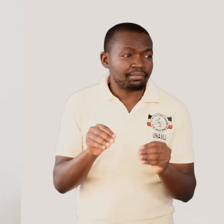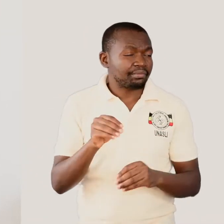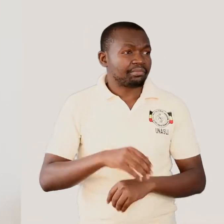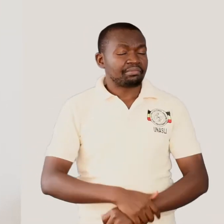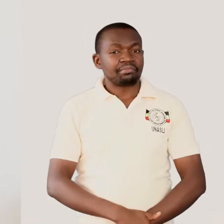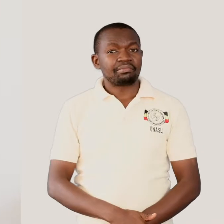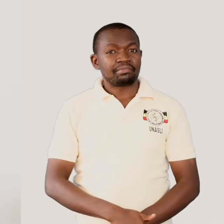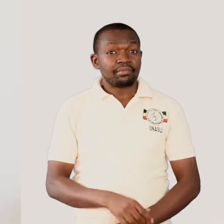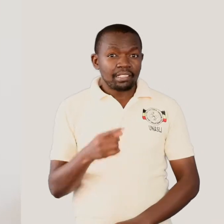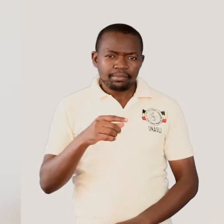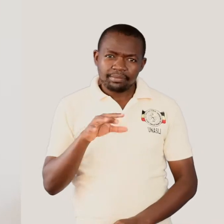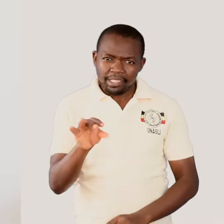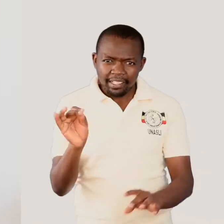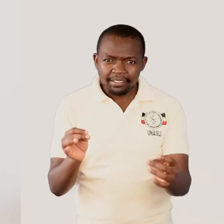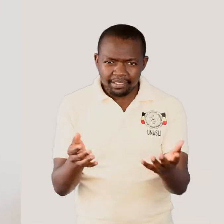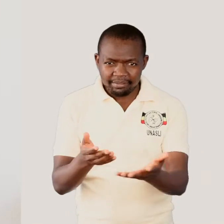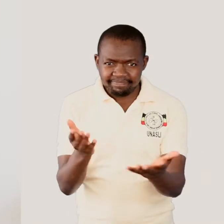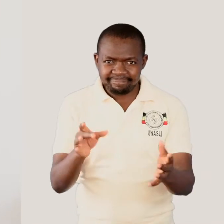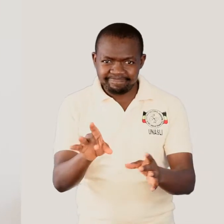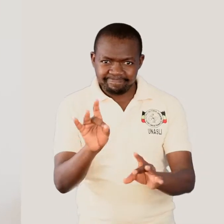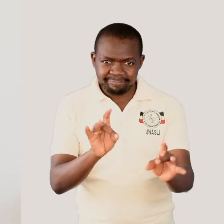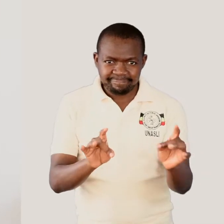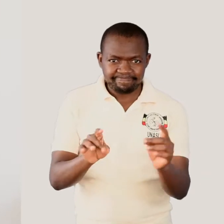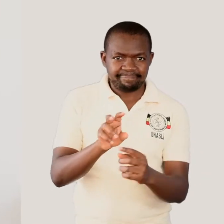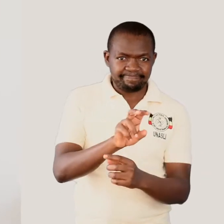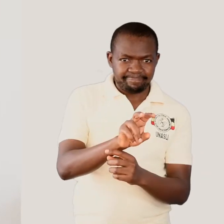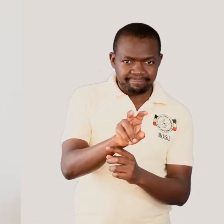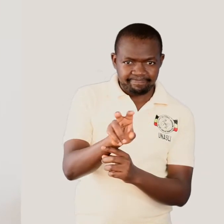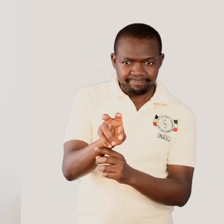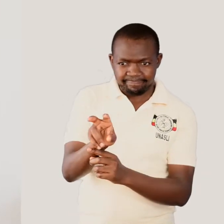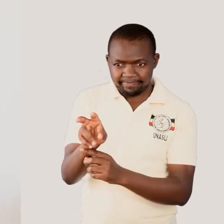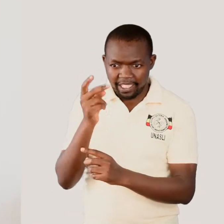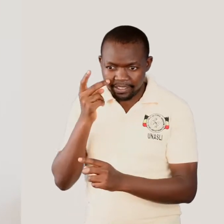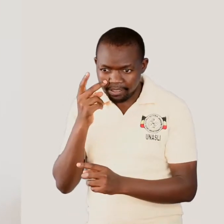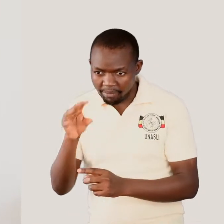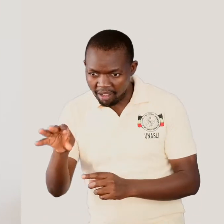Let us identify as many objects around us.